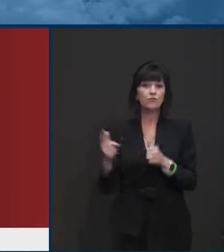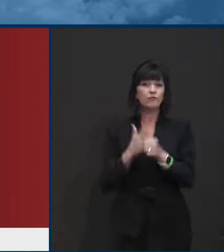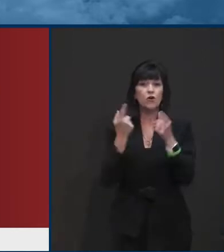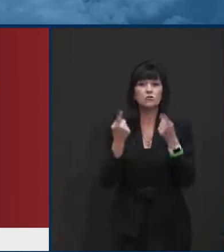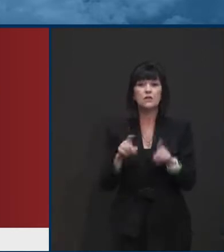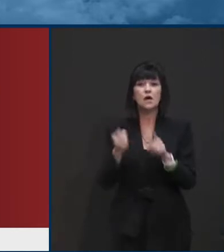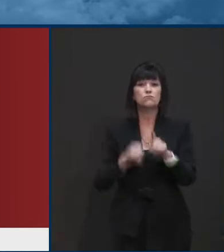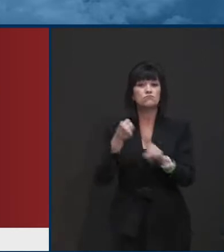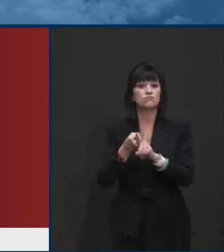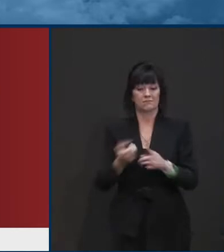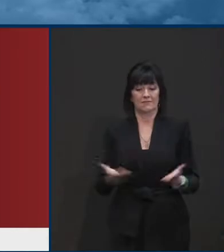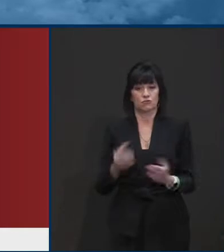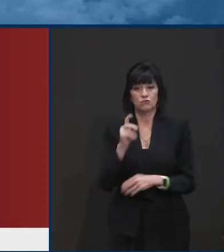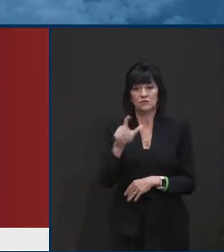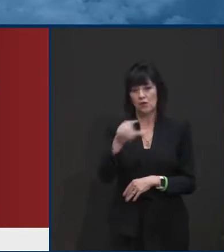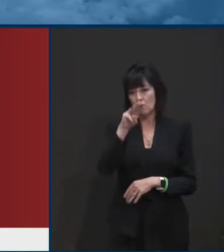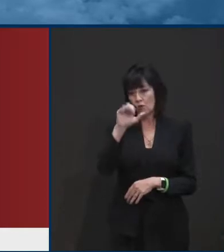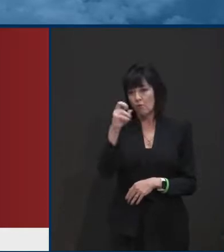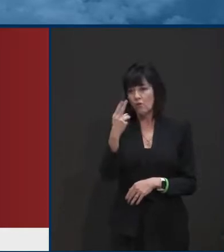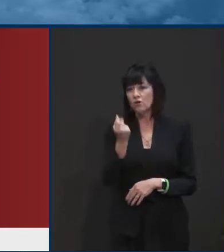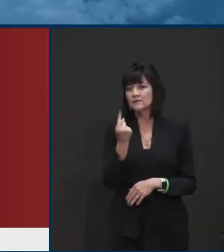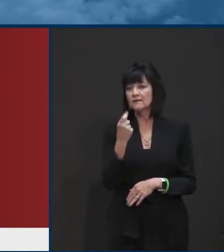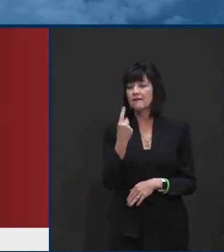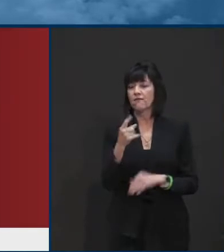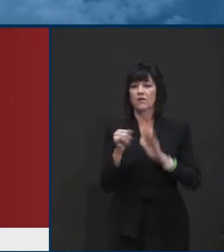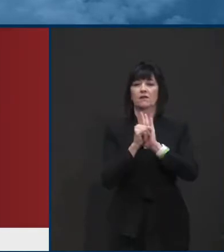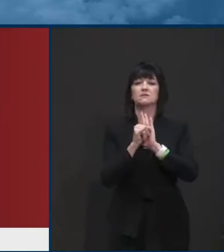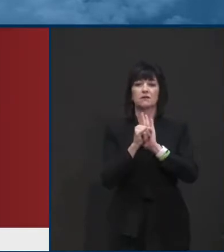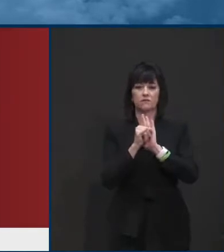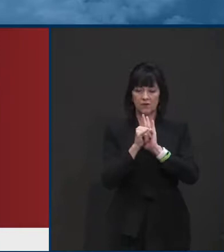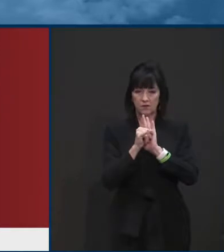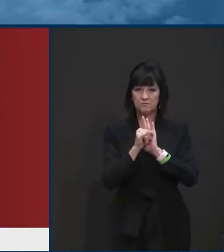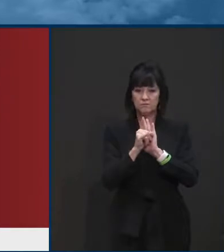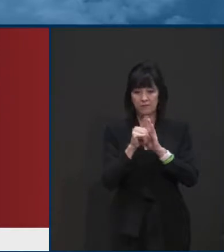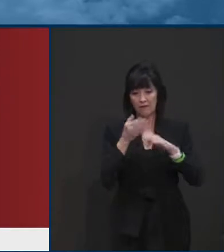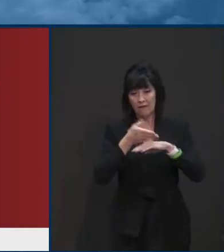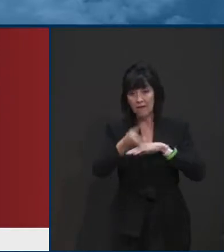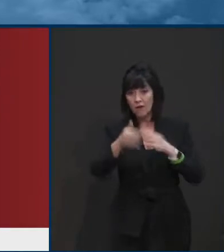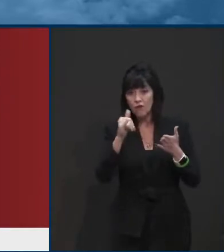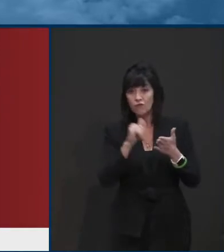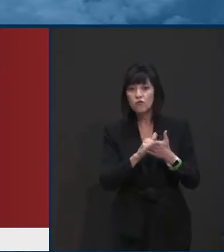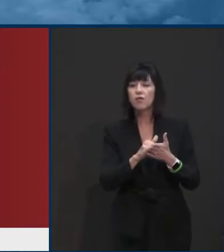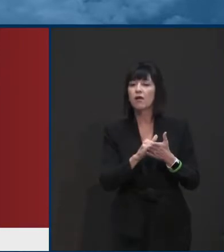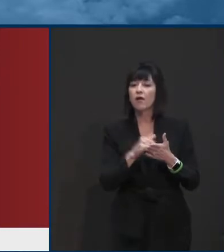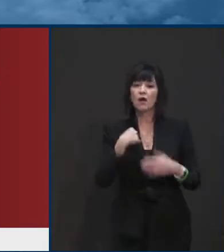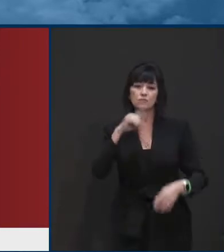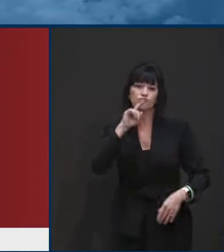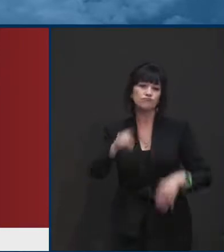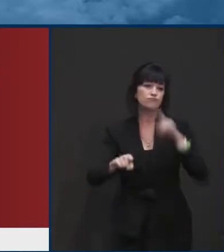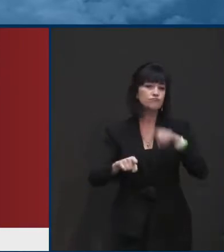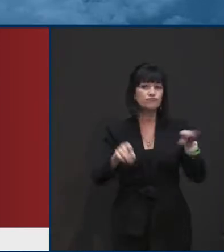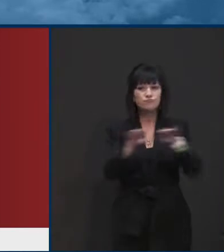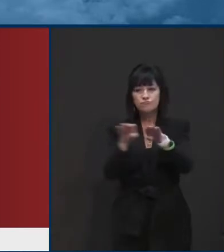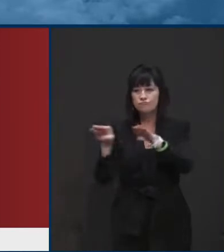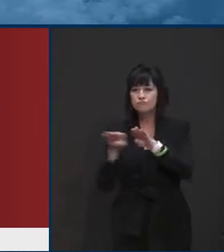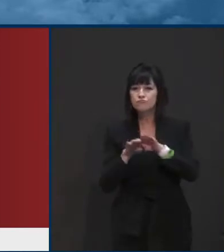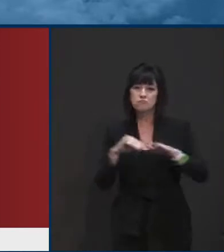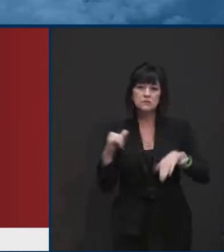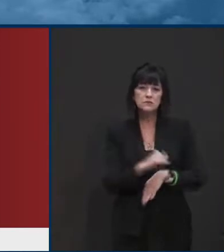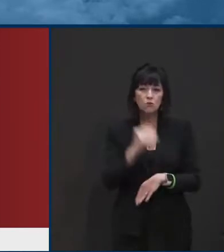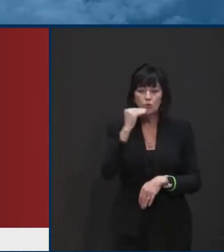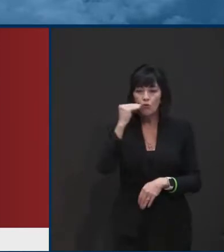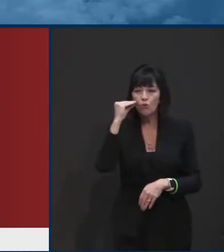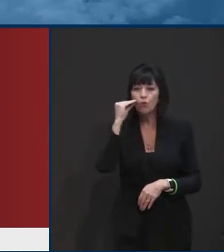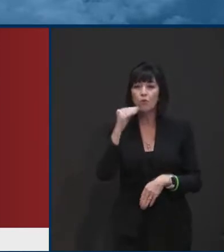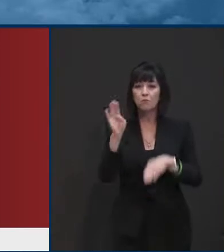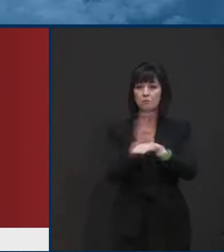was identified on March the 11th with various shutdowns that stayed home orders and restrictions on business